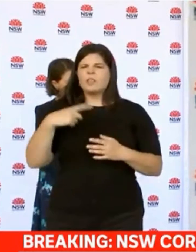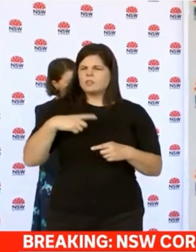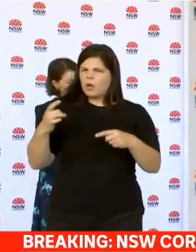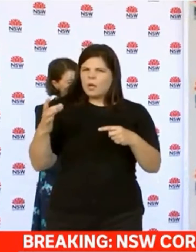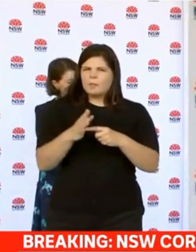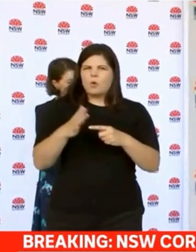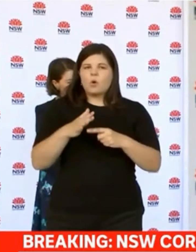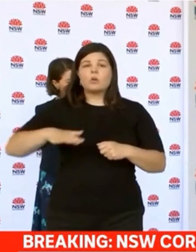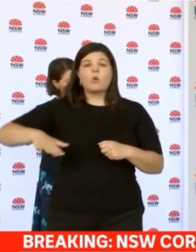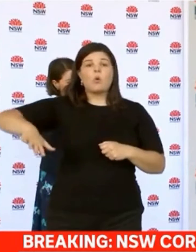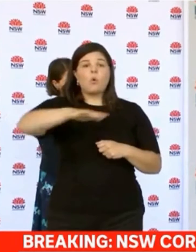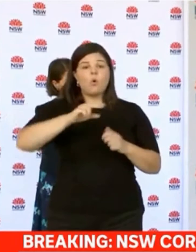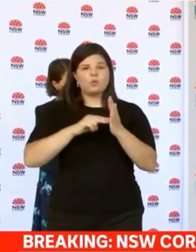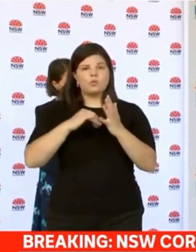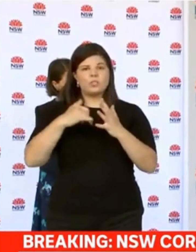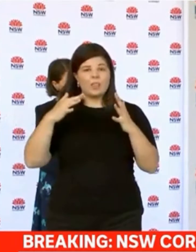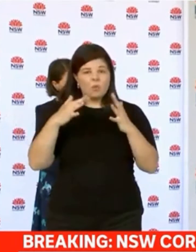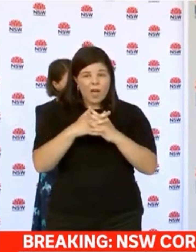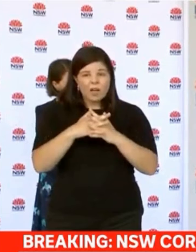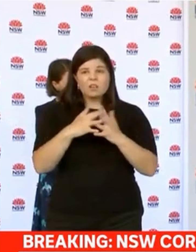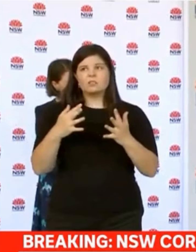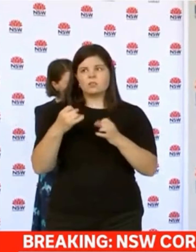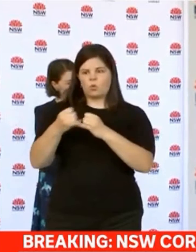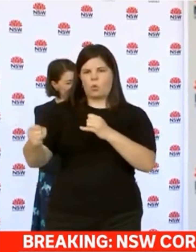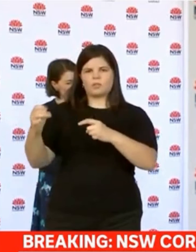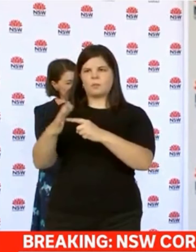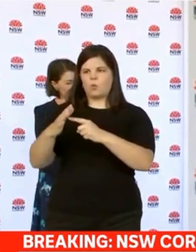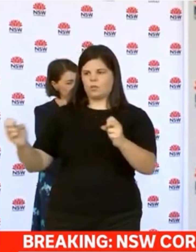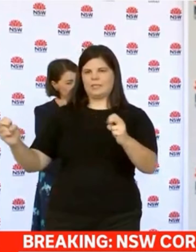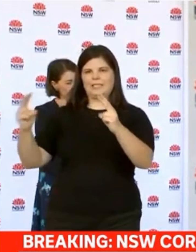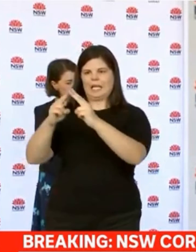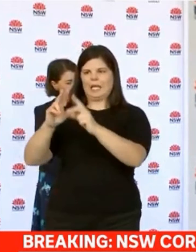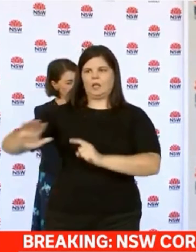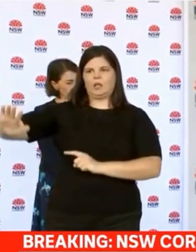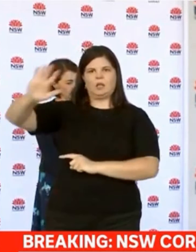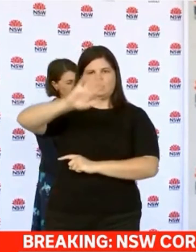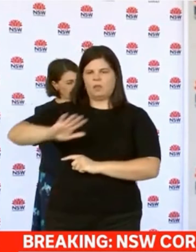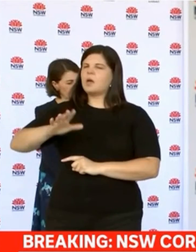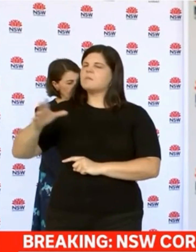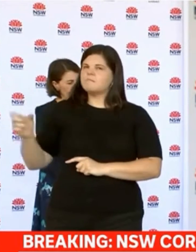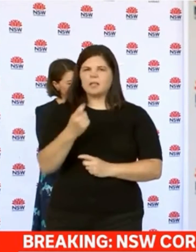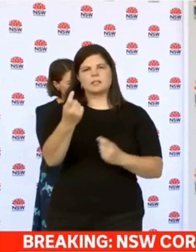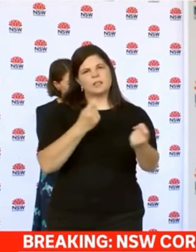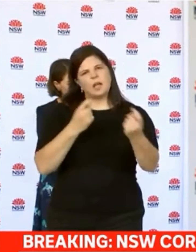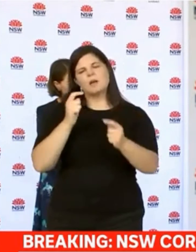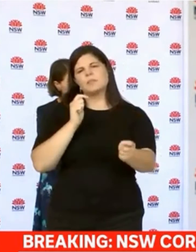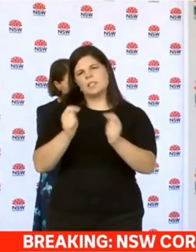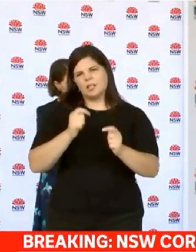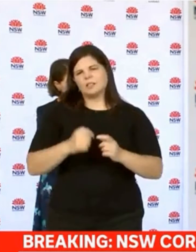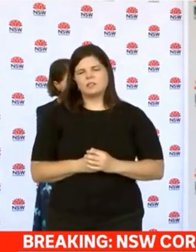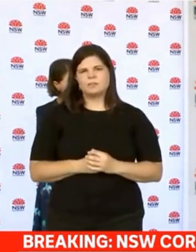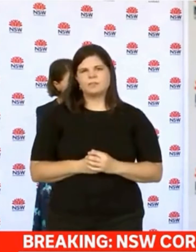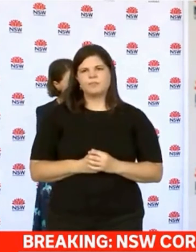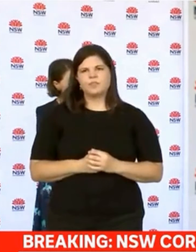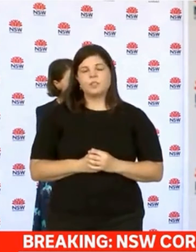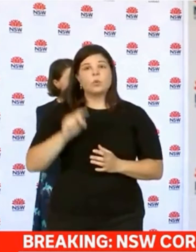that the communities right across New South Wales and particularly in Greater Sydney go and get tested. Now we've seen some incredible work